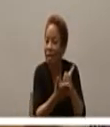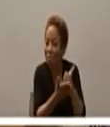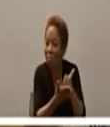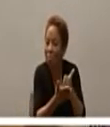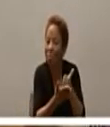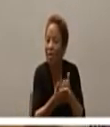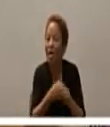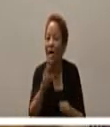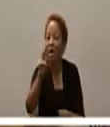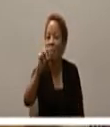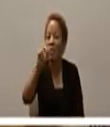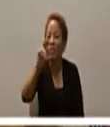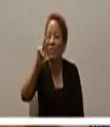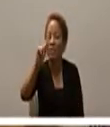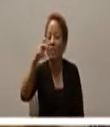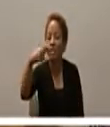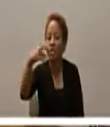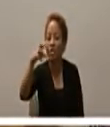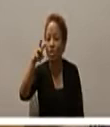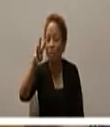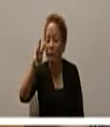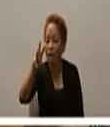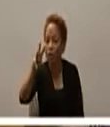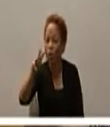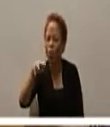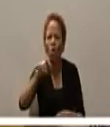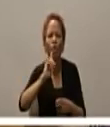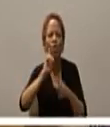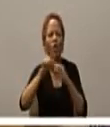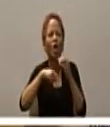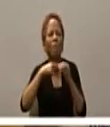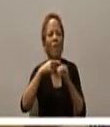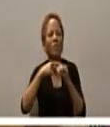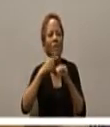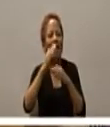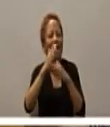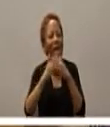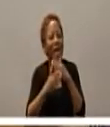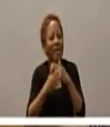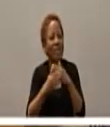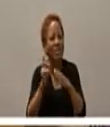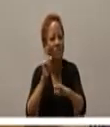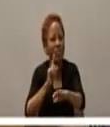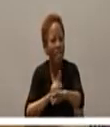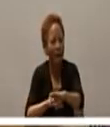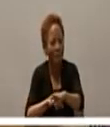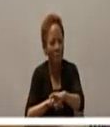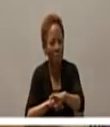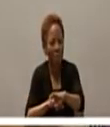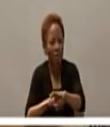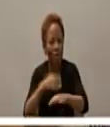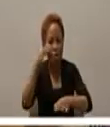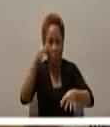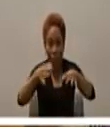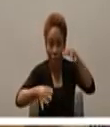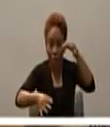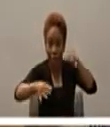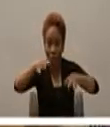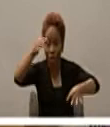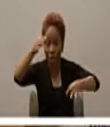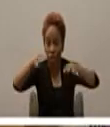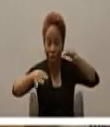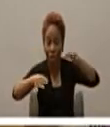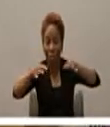it speaks about the end of time and you know the the the the judgment that is going to come and